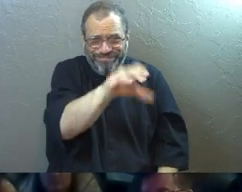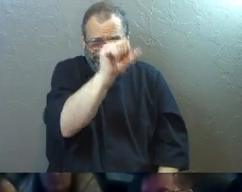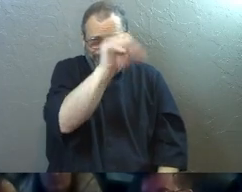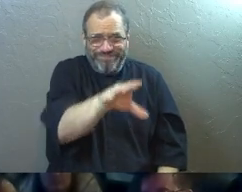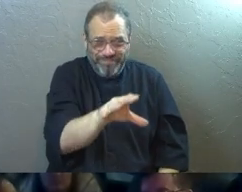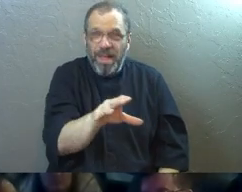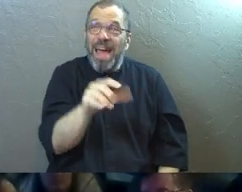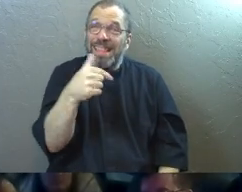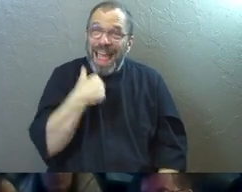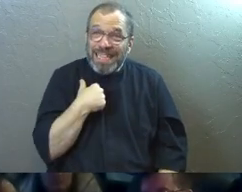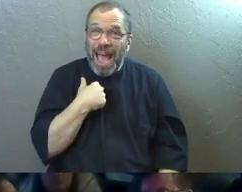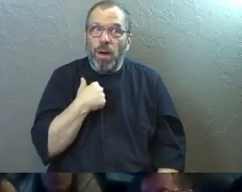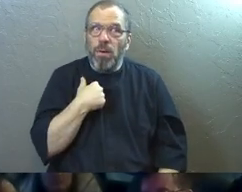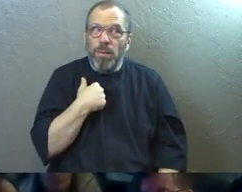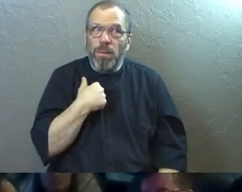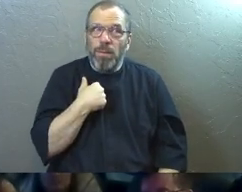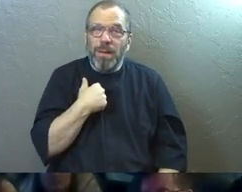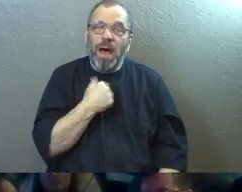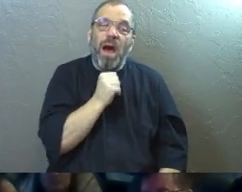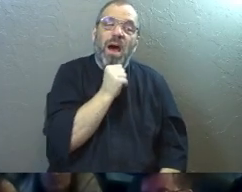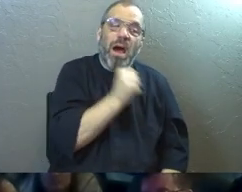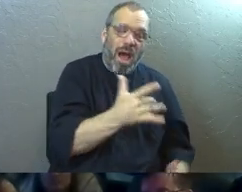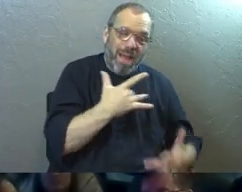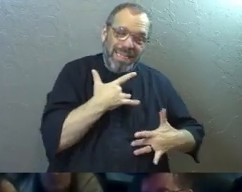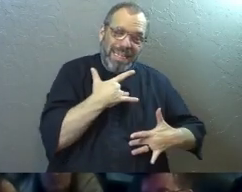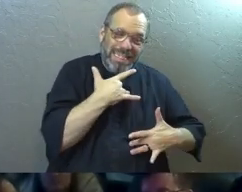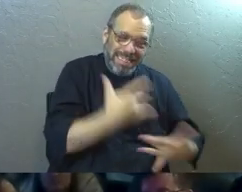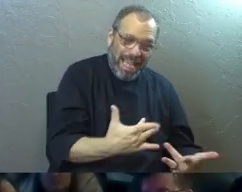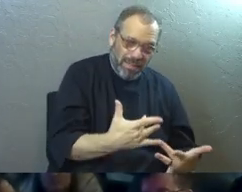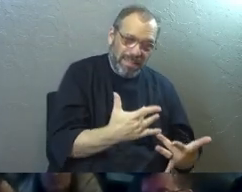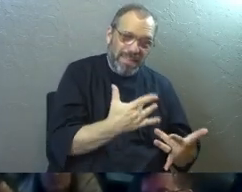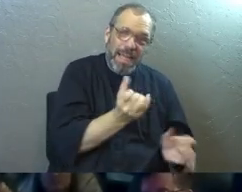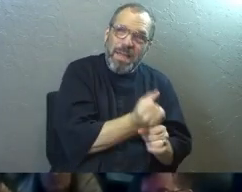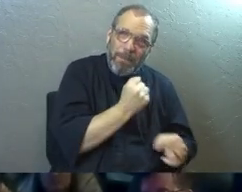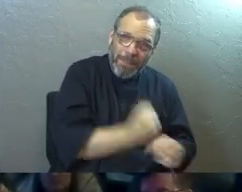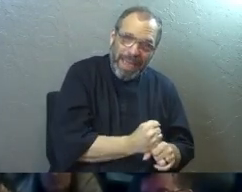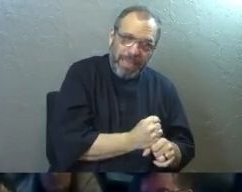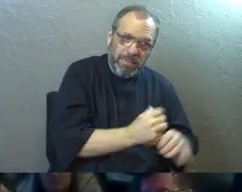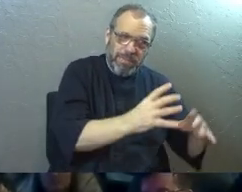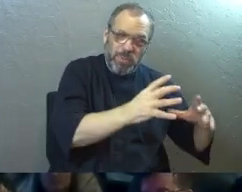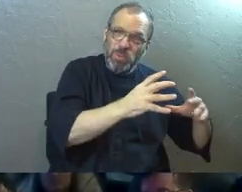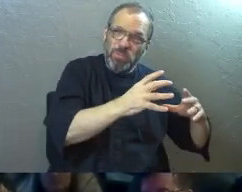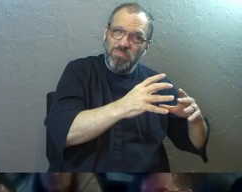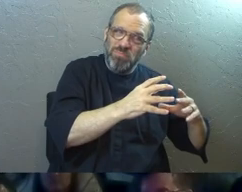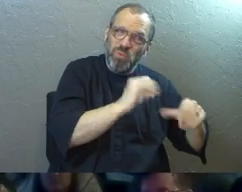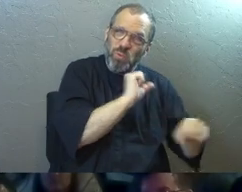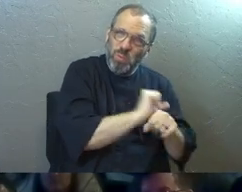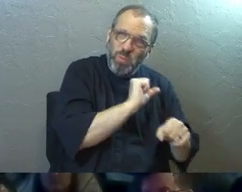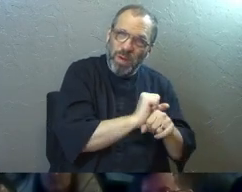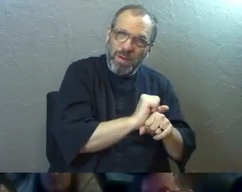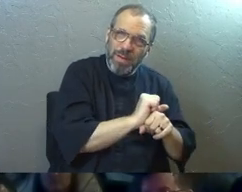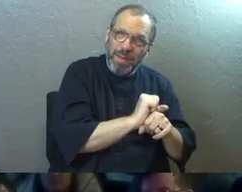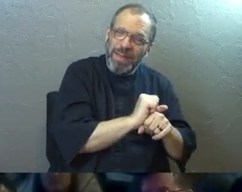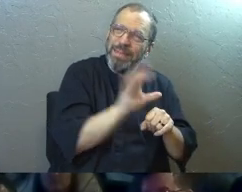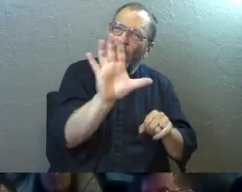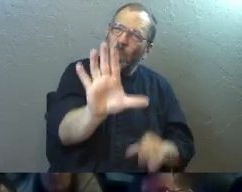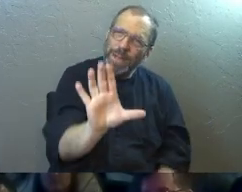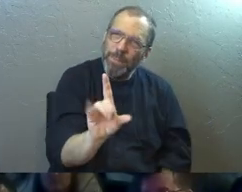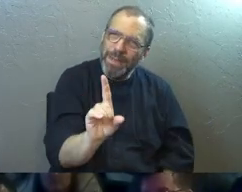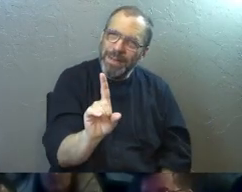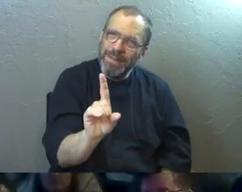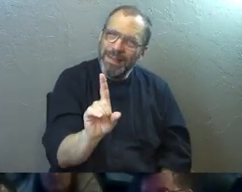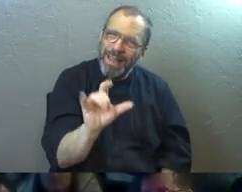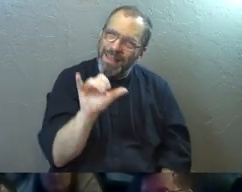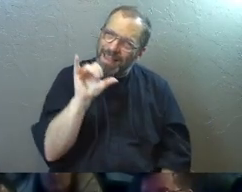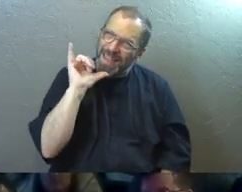say. That's how we have been unintentionally formed to handle those situations. And let's not lose it for a second